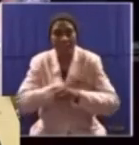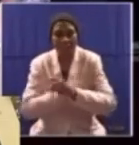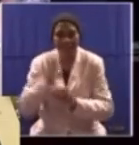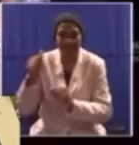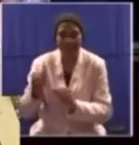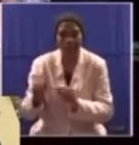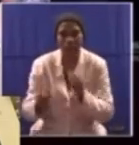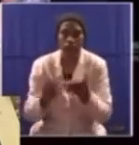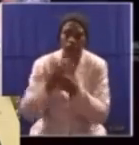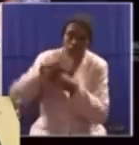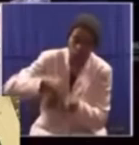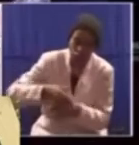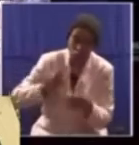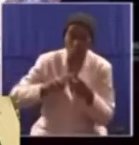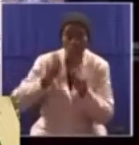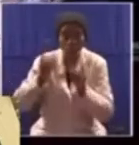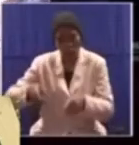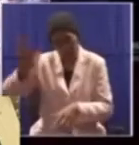additional The point of order.